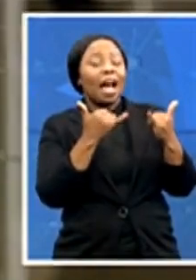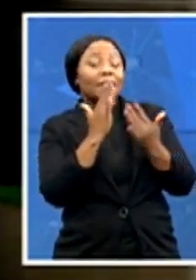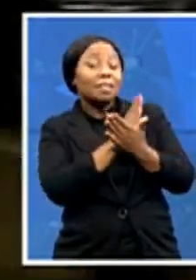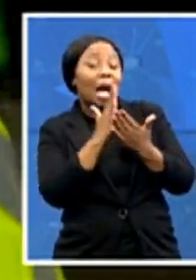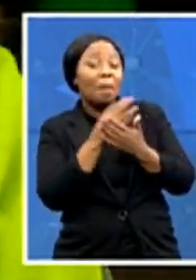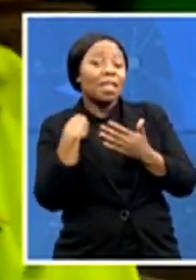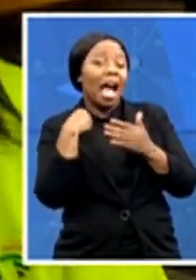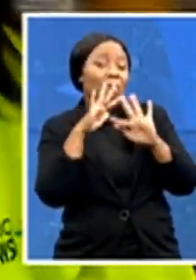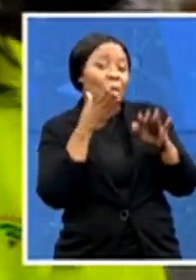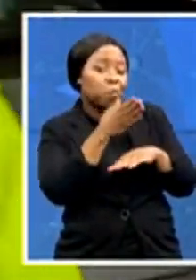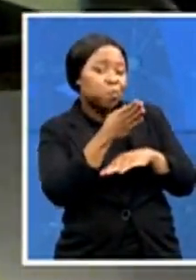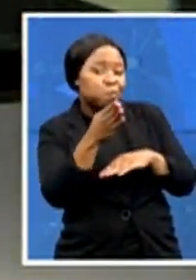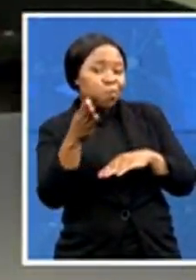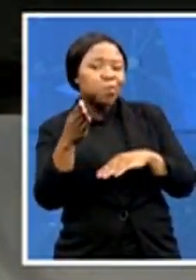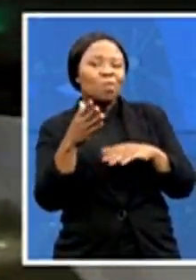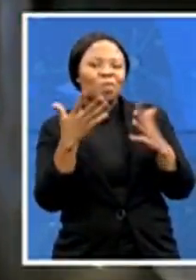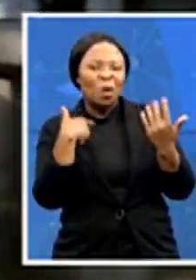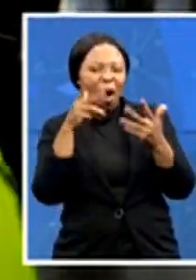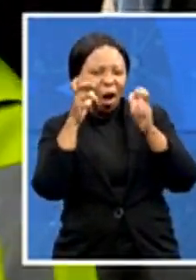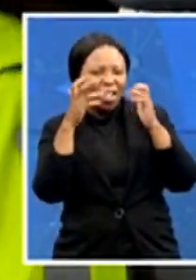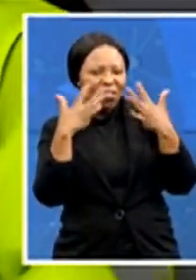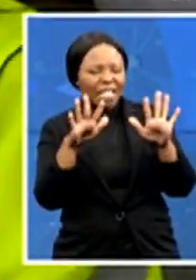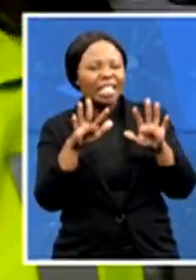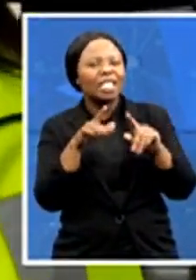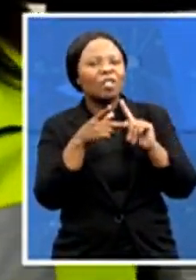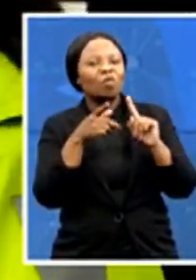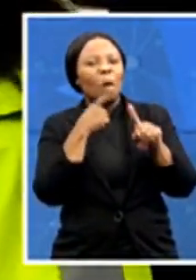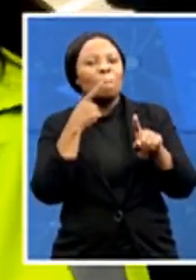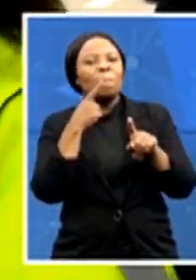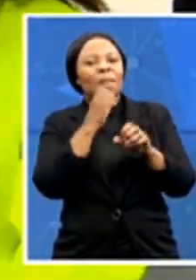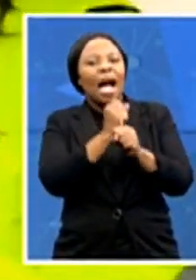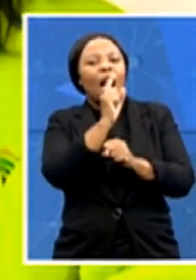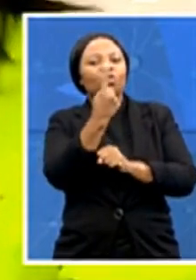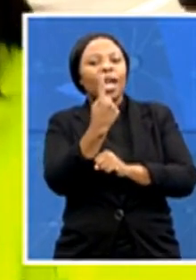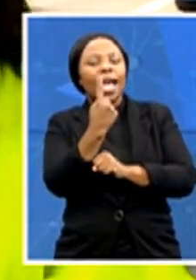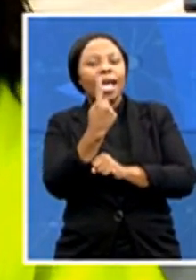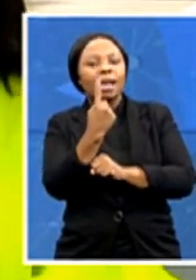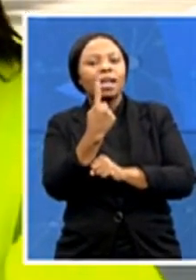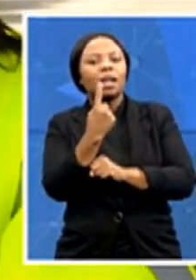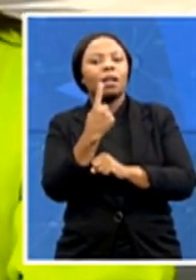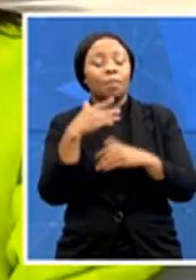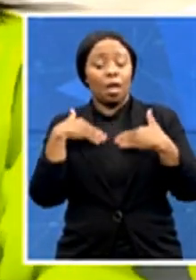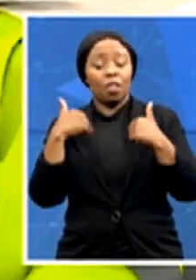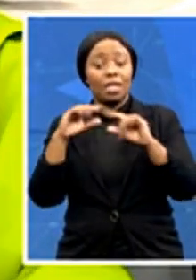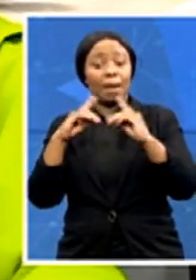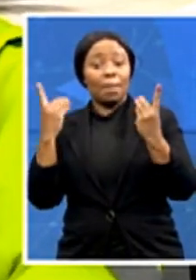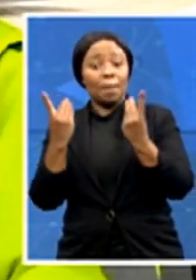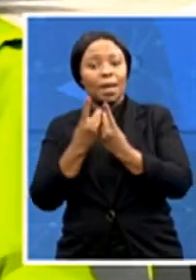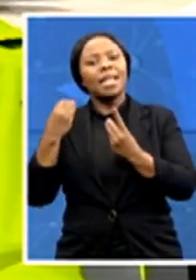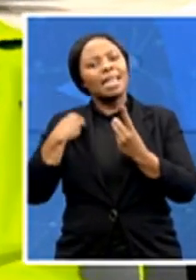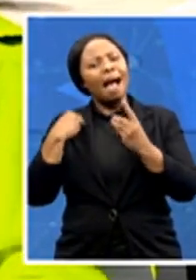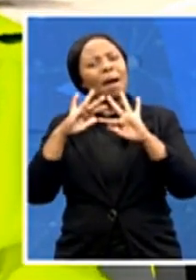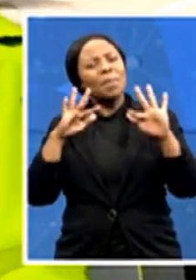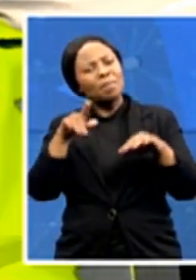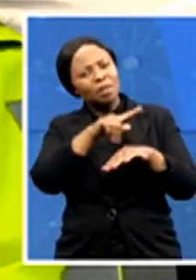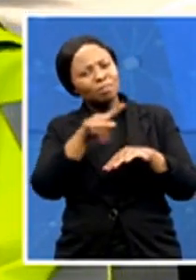know, we've heard word from the Hauden Health Department that young people are actually coming out in their numbers